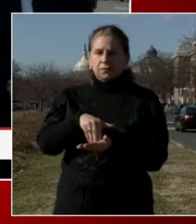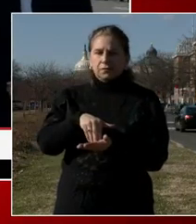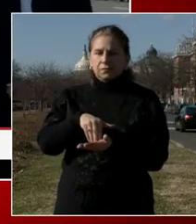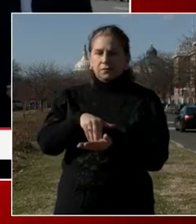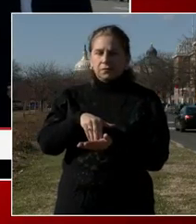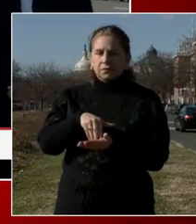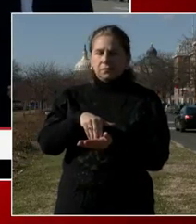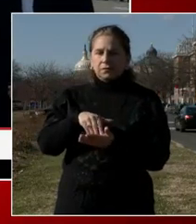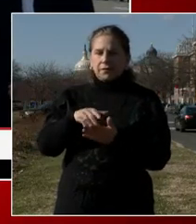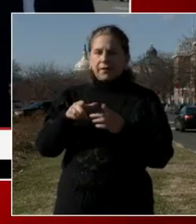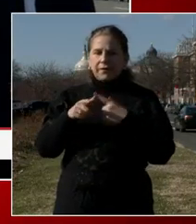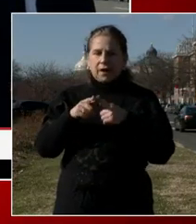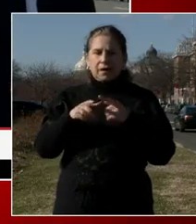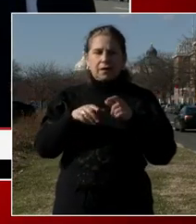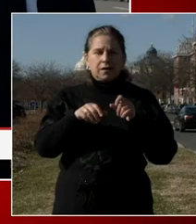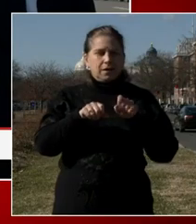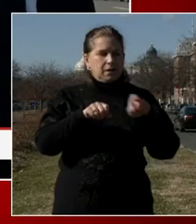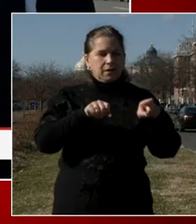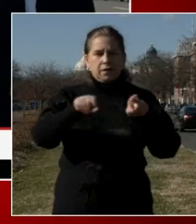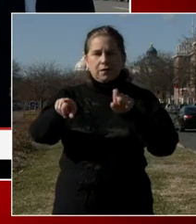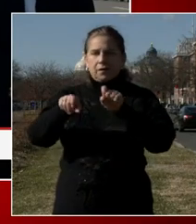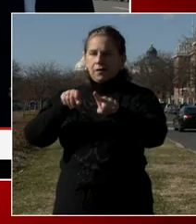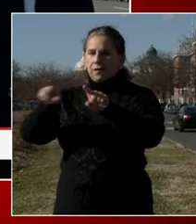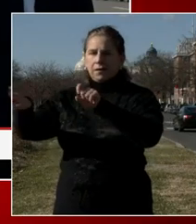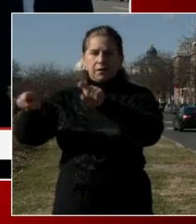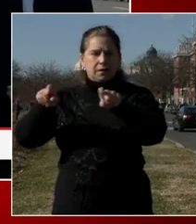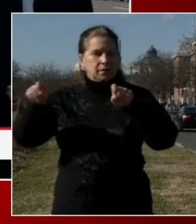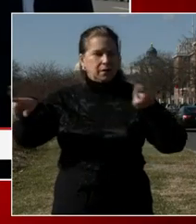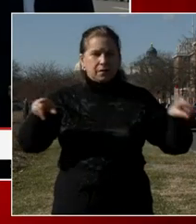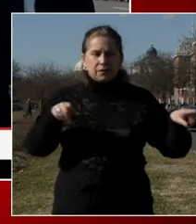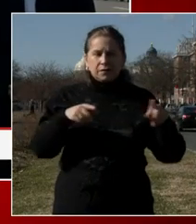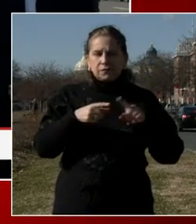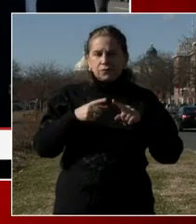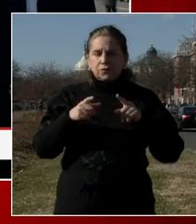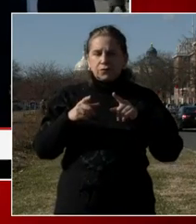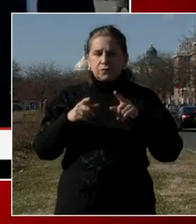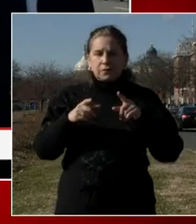in a, in what amounts to for some people kind of a lottery?